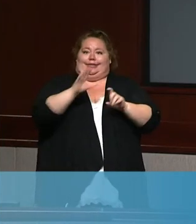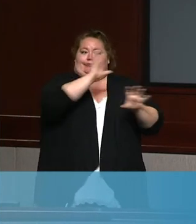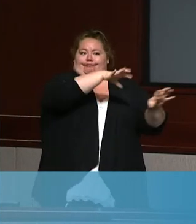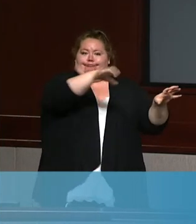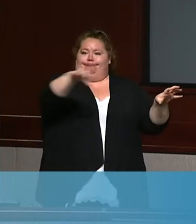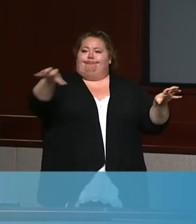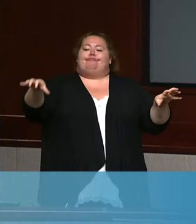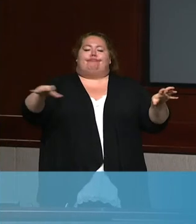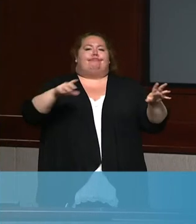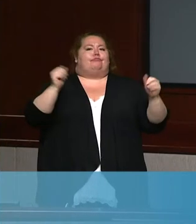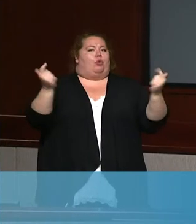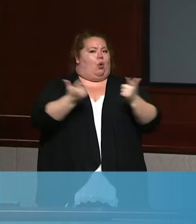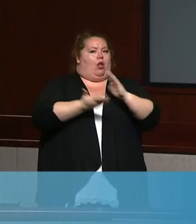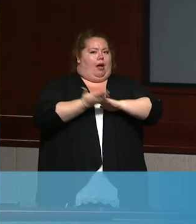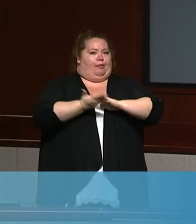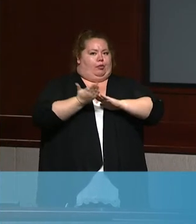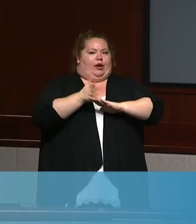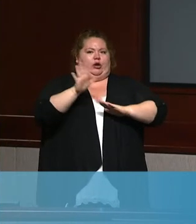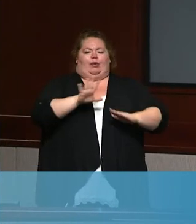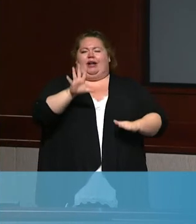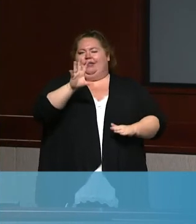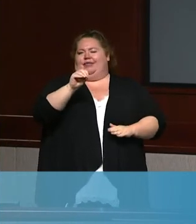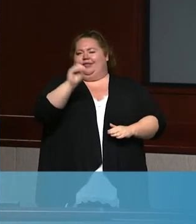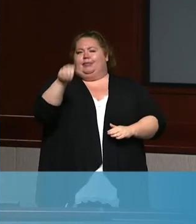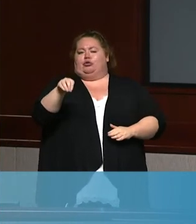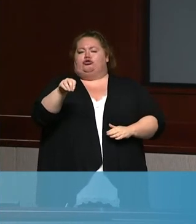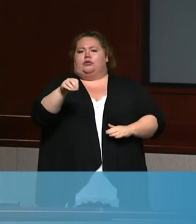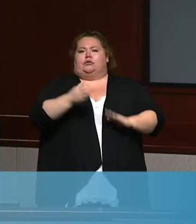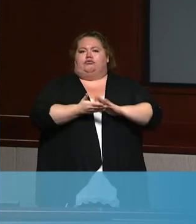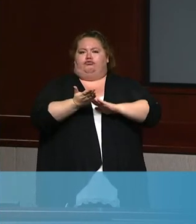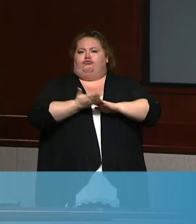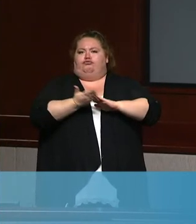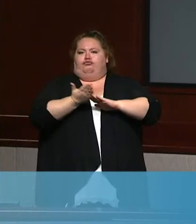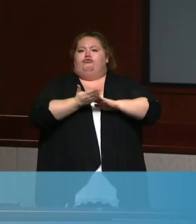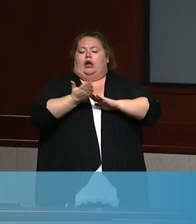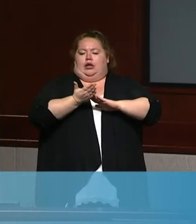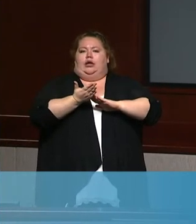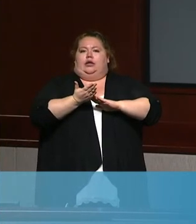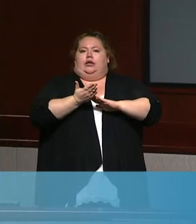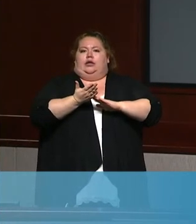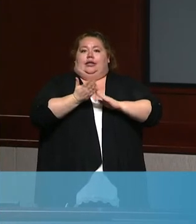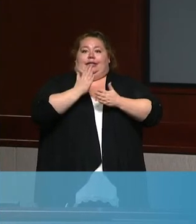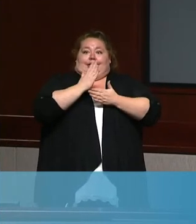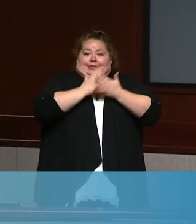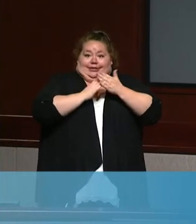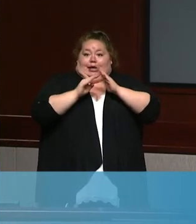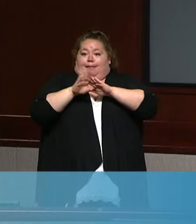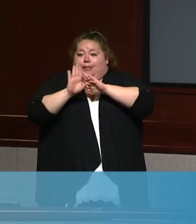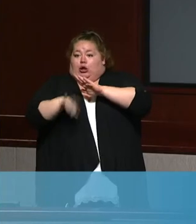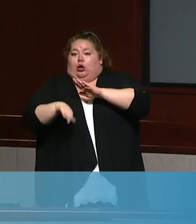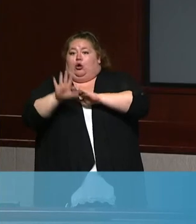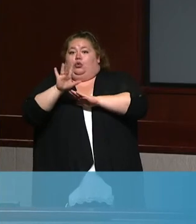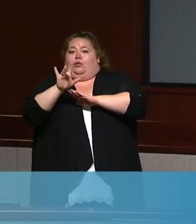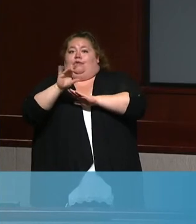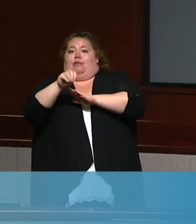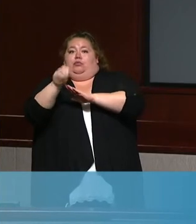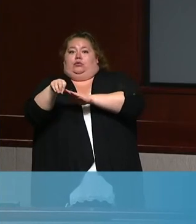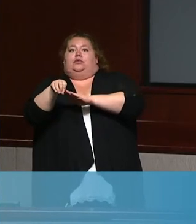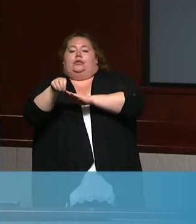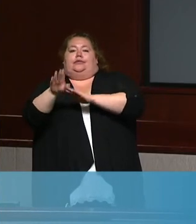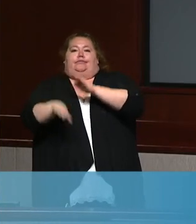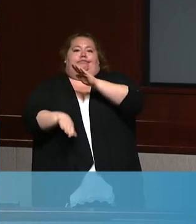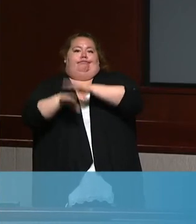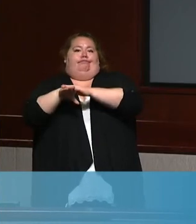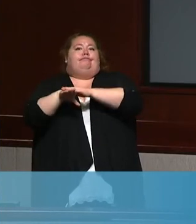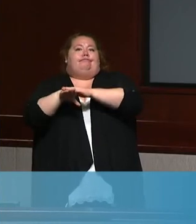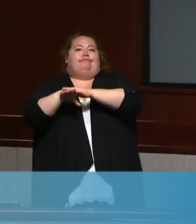at or below approximately 50%, where a number of them are actually below 25% capacity. And this kind of goes to